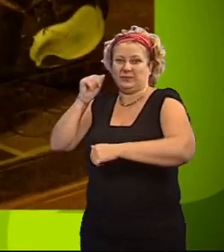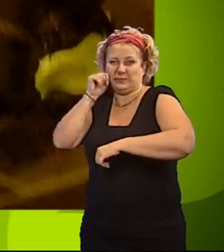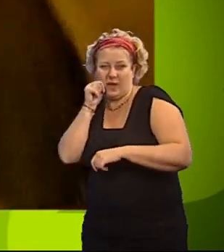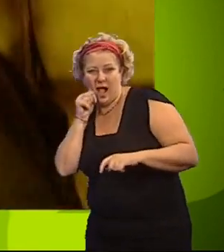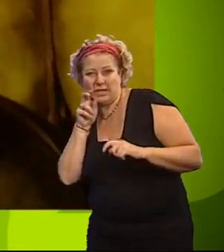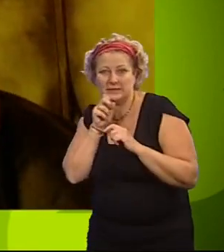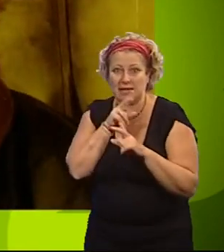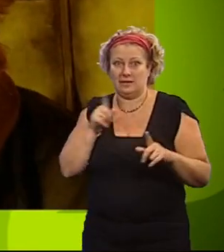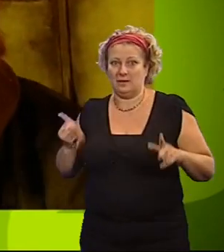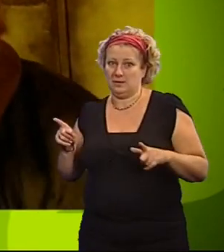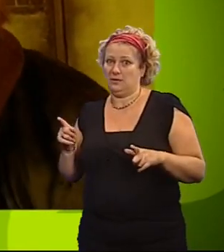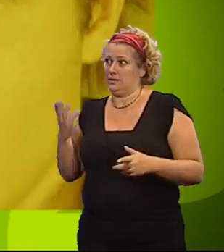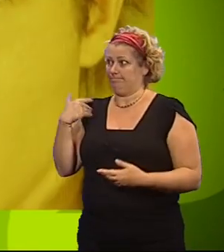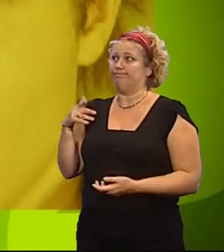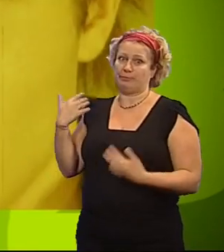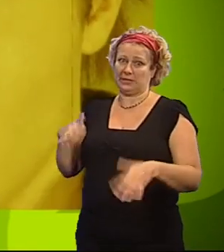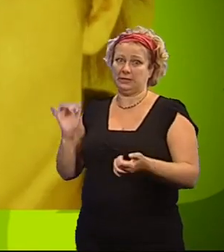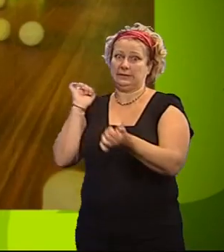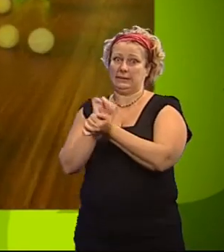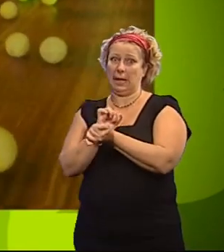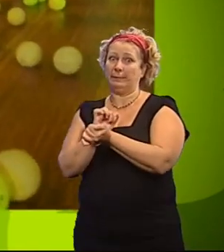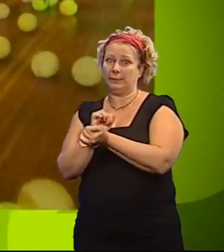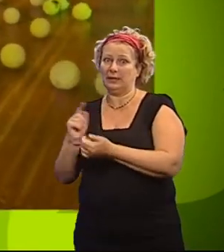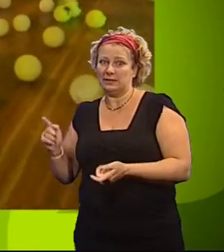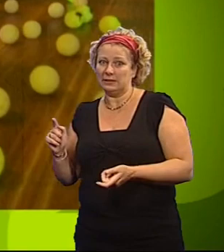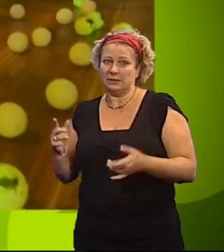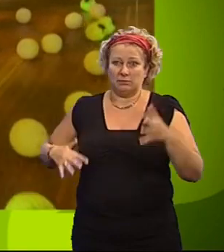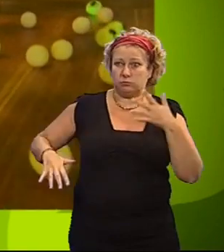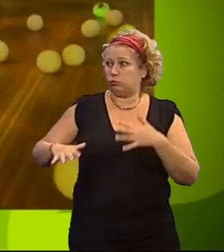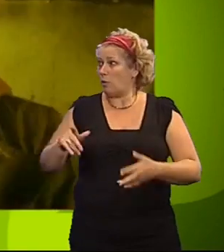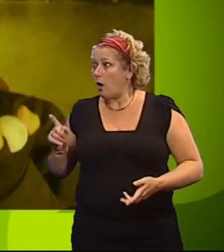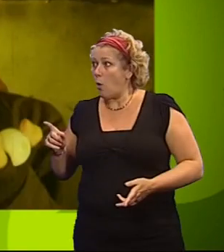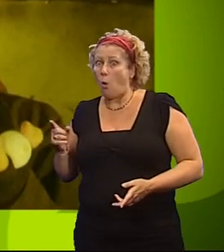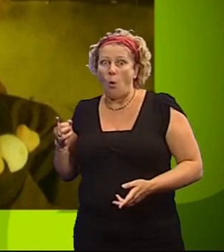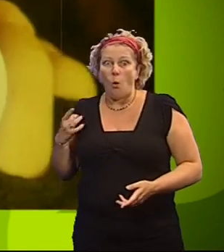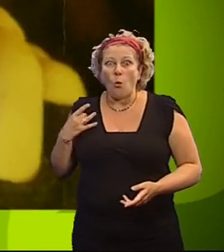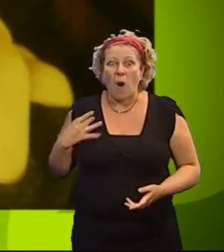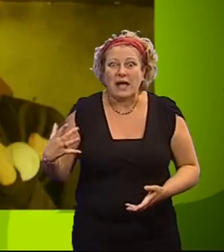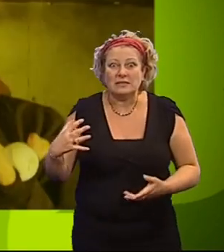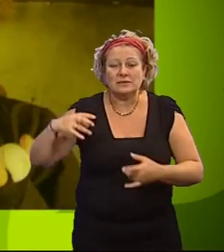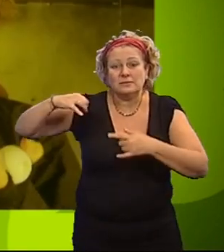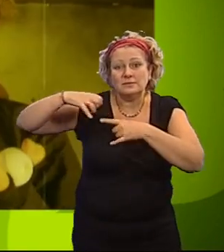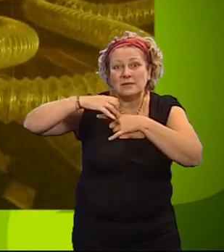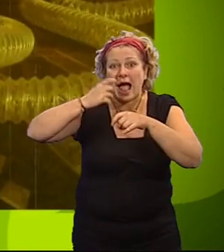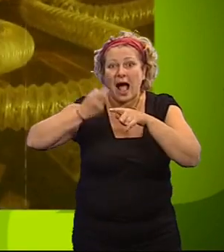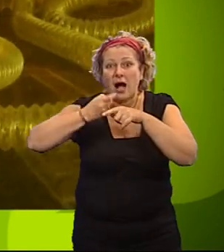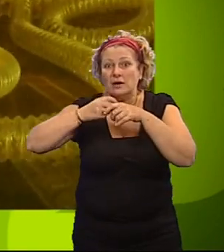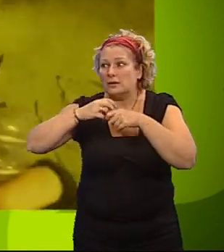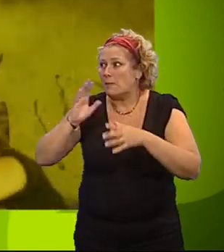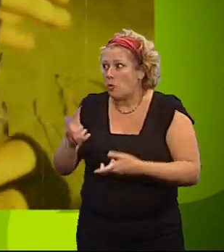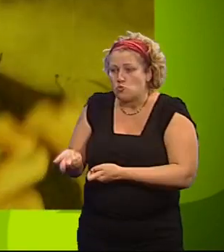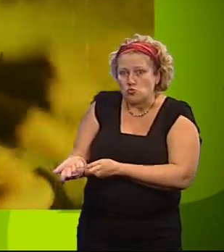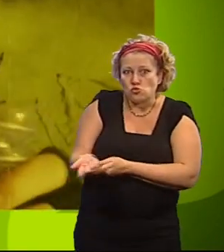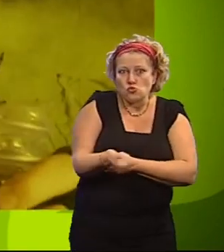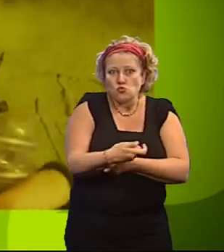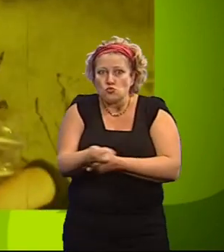100 years ago. The unfortunates are surrounded by white spider's eggs. They must use the vacuum agators